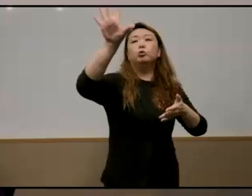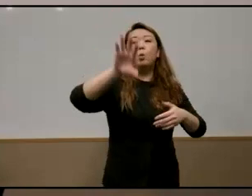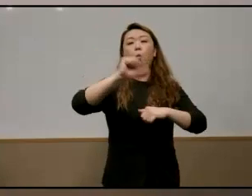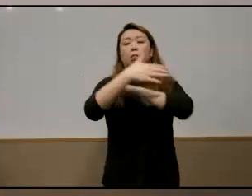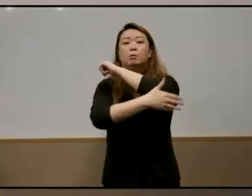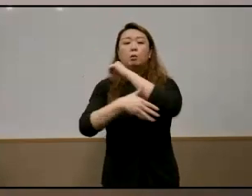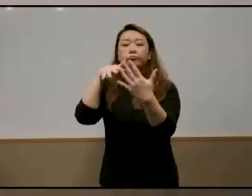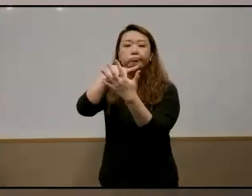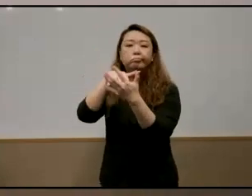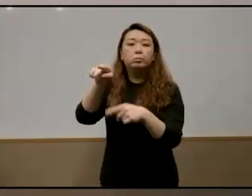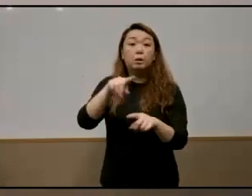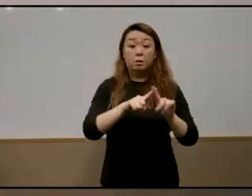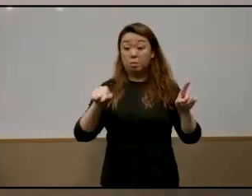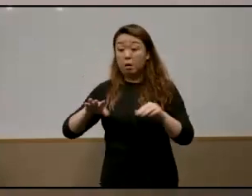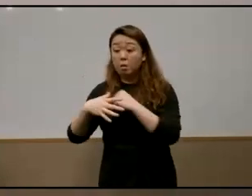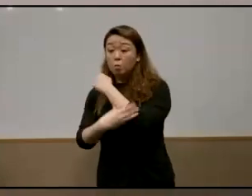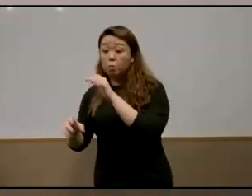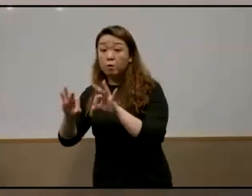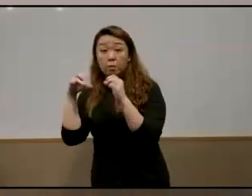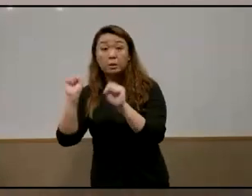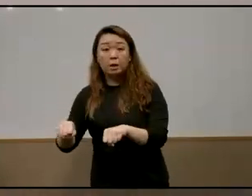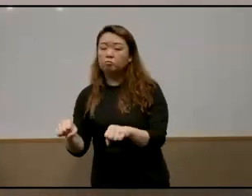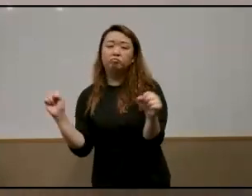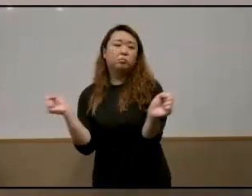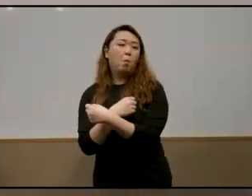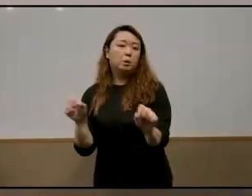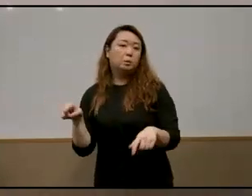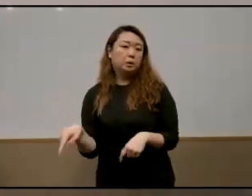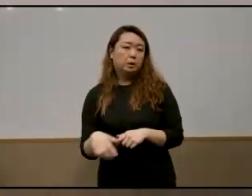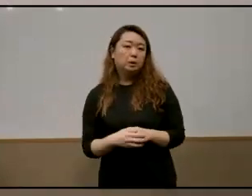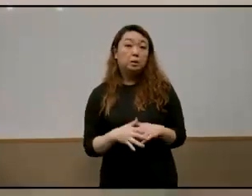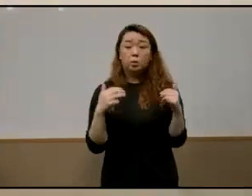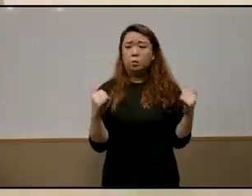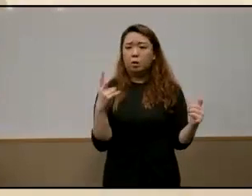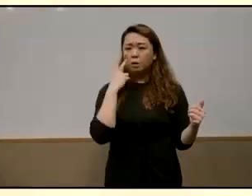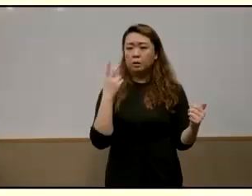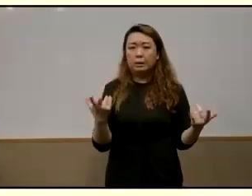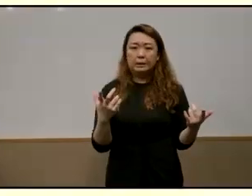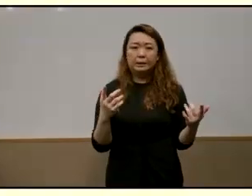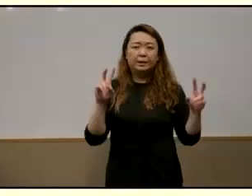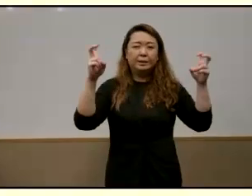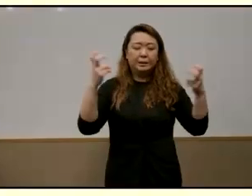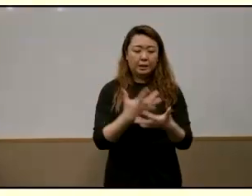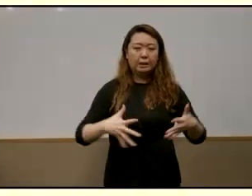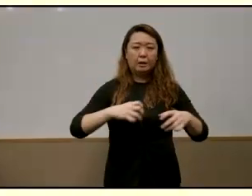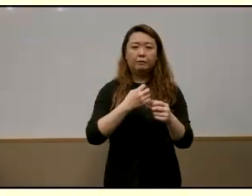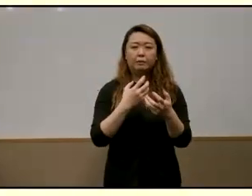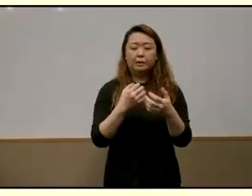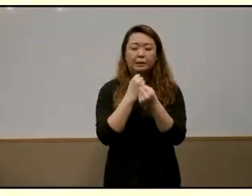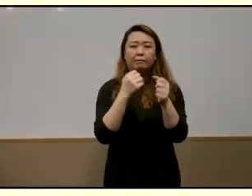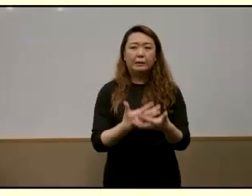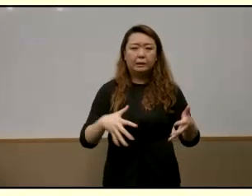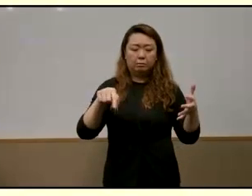that disadvantaged families have so it's clear here too that the perceived thinness of the safety net and the risk of failure can